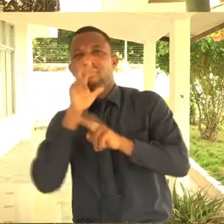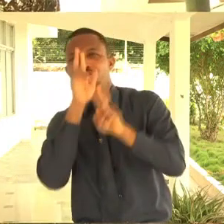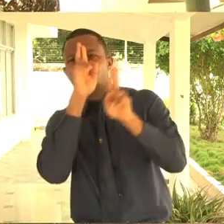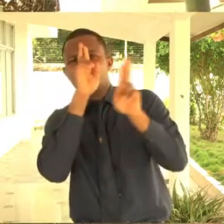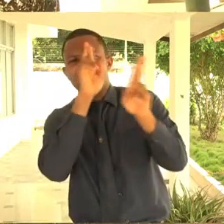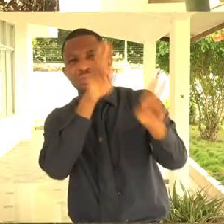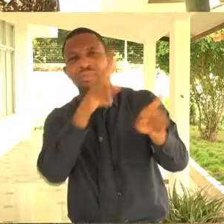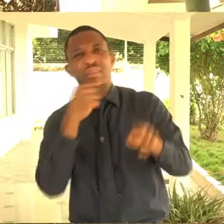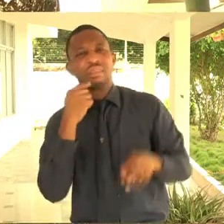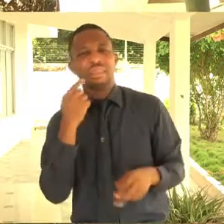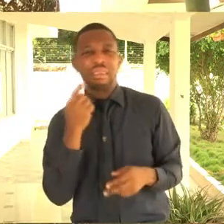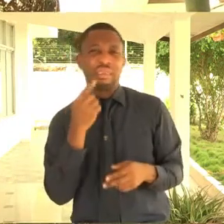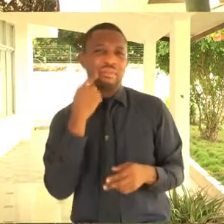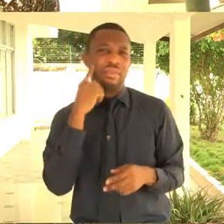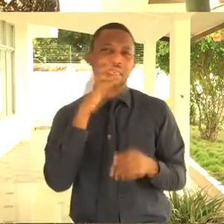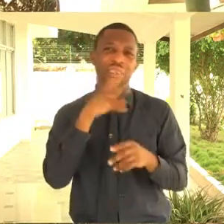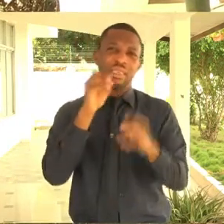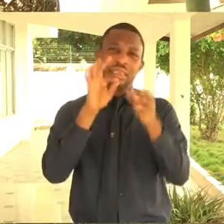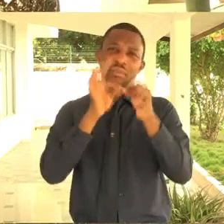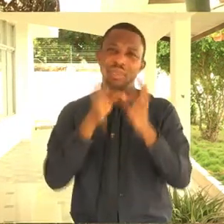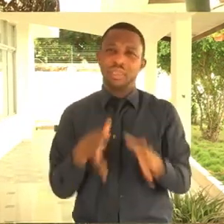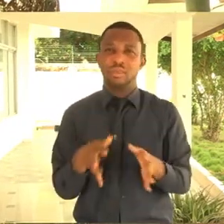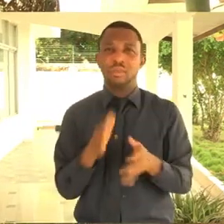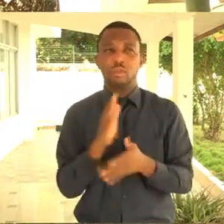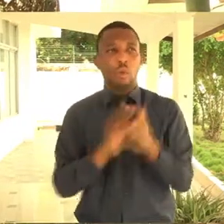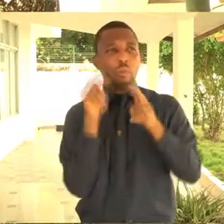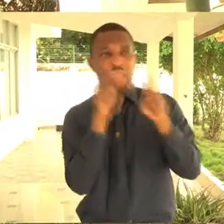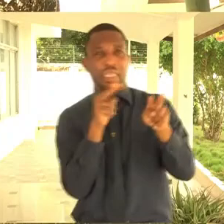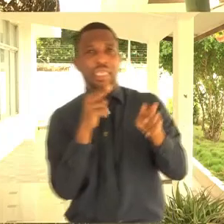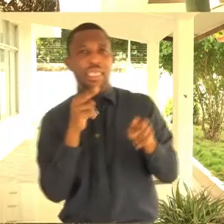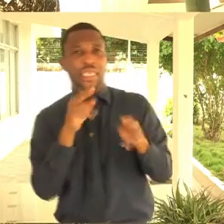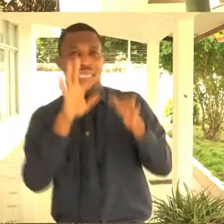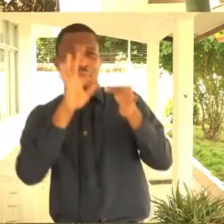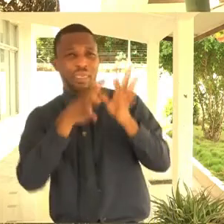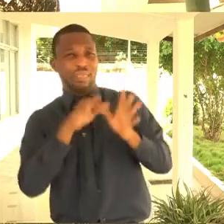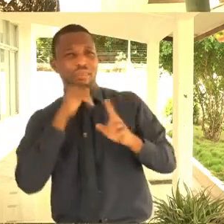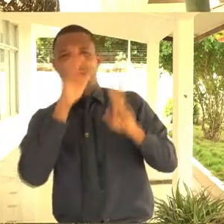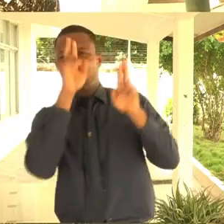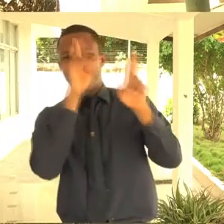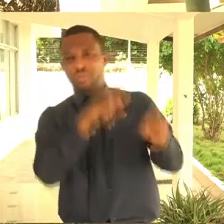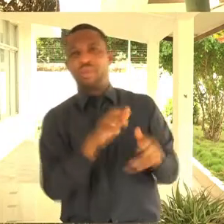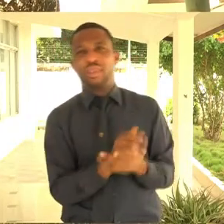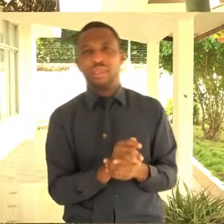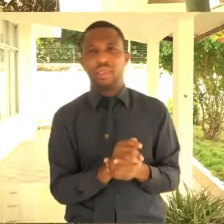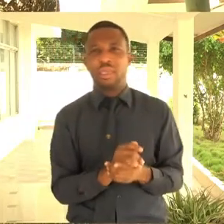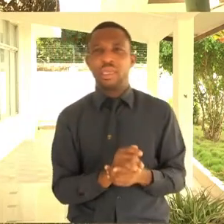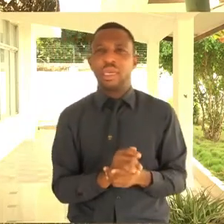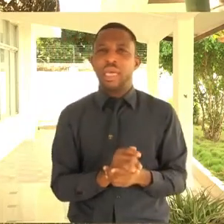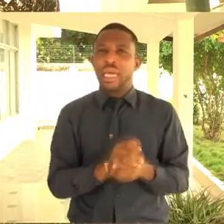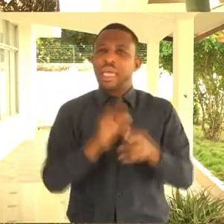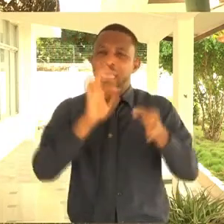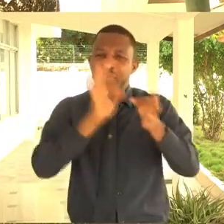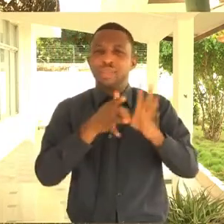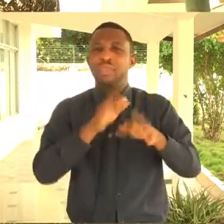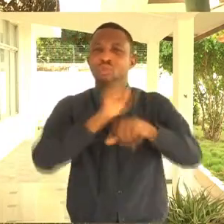so special about this thing? You just show your hands and you think you are doing something. And they don't know that we go through a lot to bring out